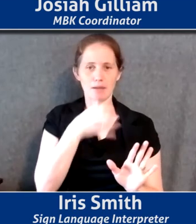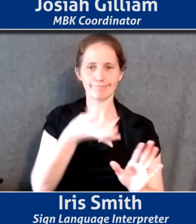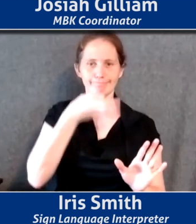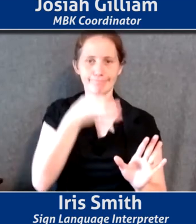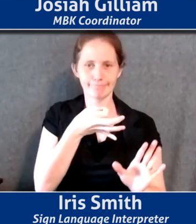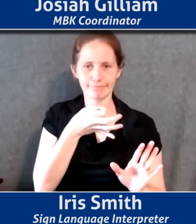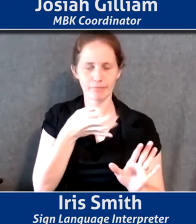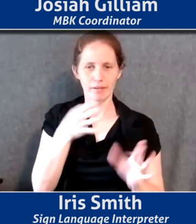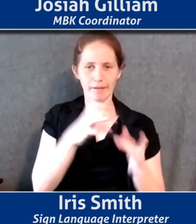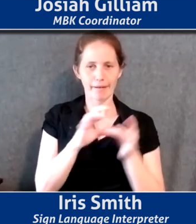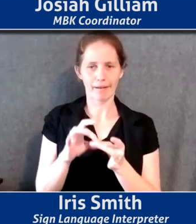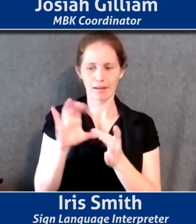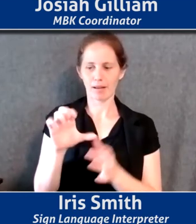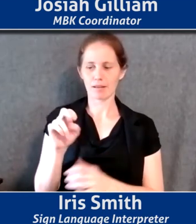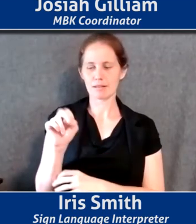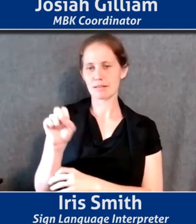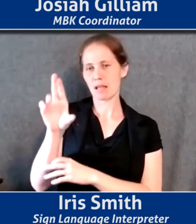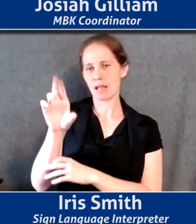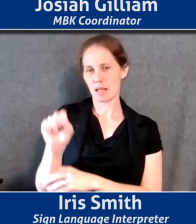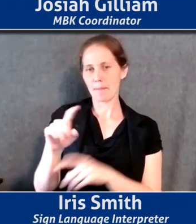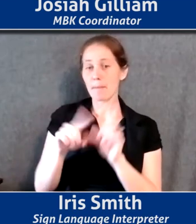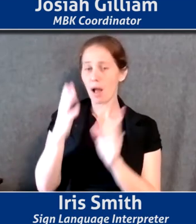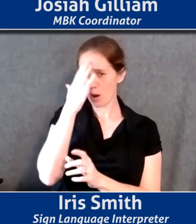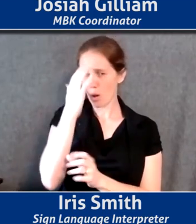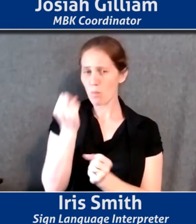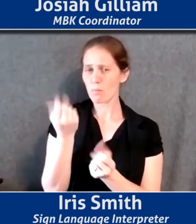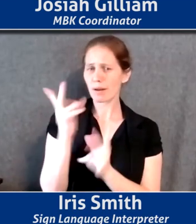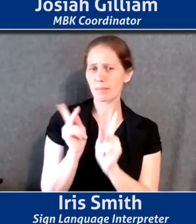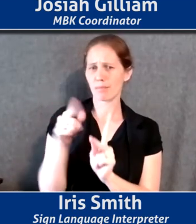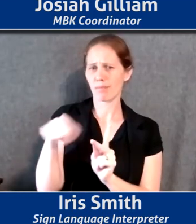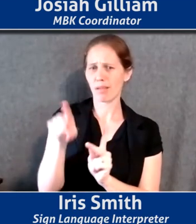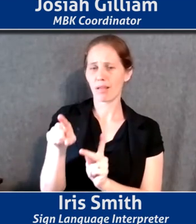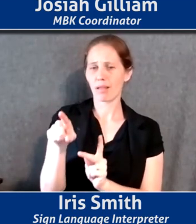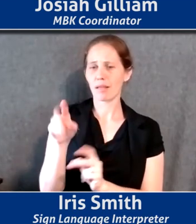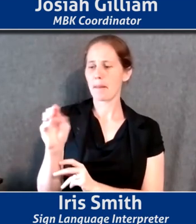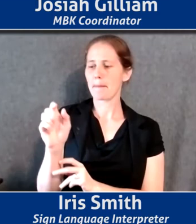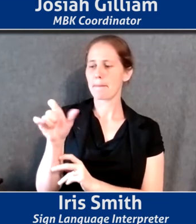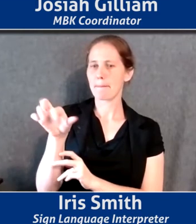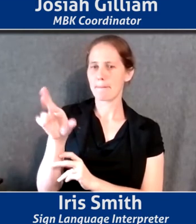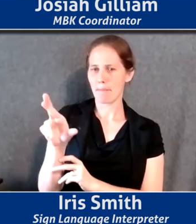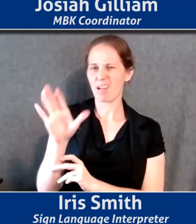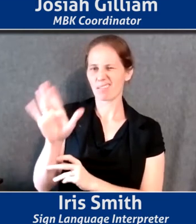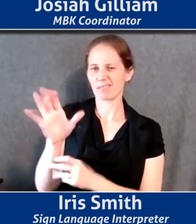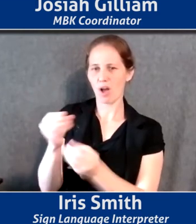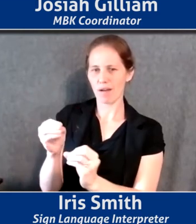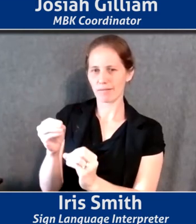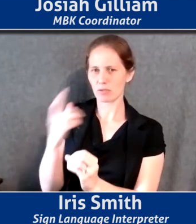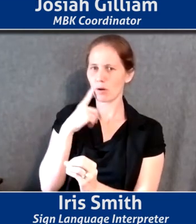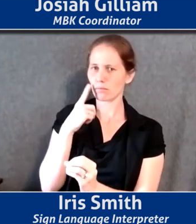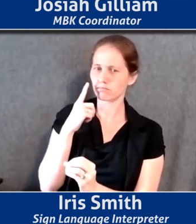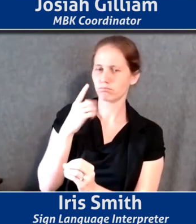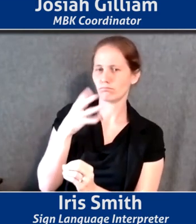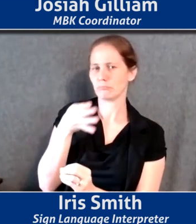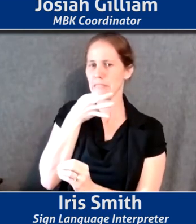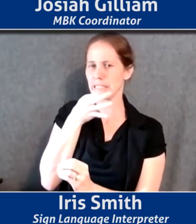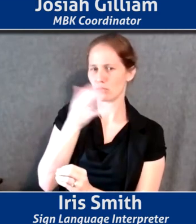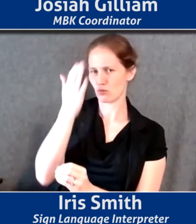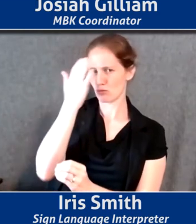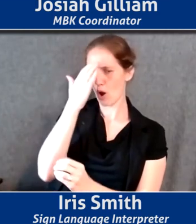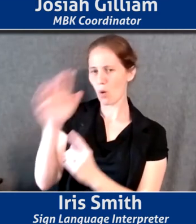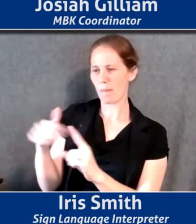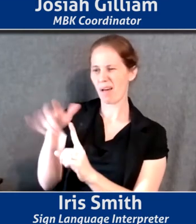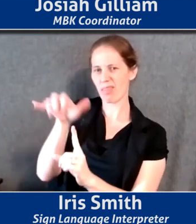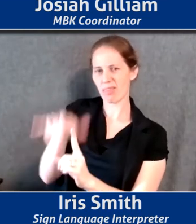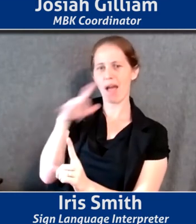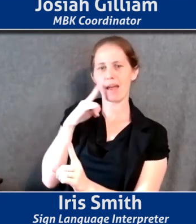census, but I know that many people in the mayor's office, um, are, are, are much more qualified to talk about that and the very, uh, you know, significant